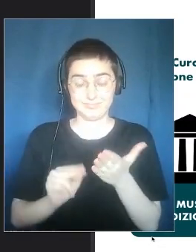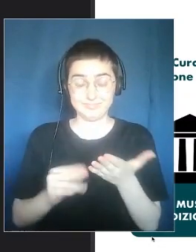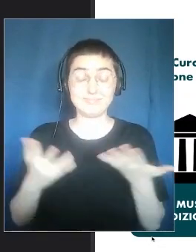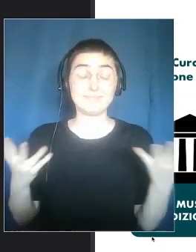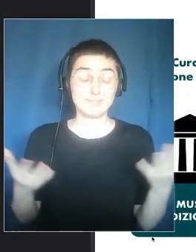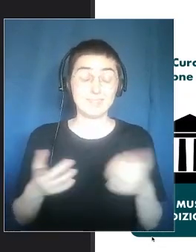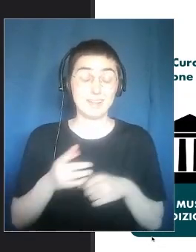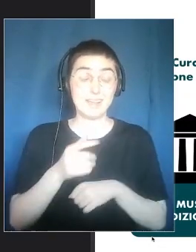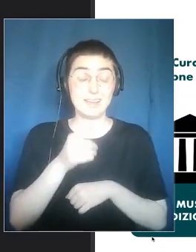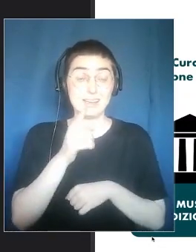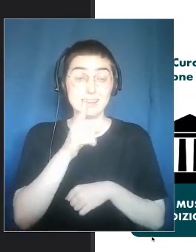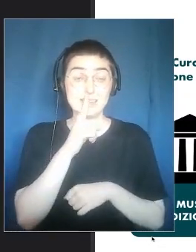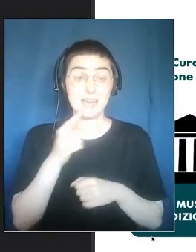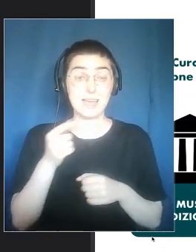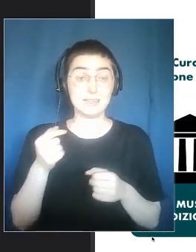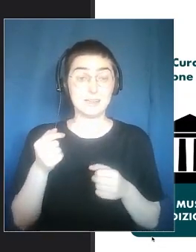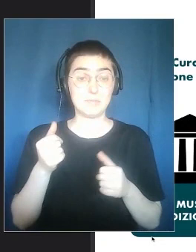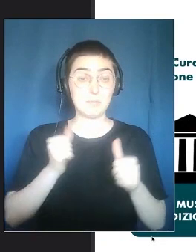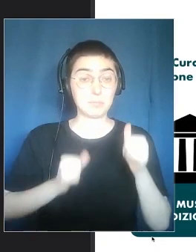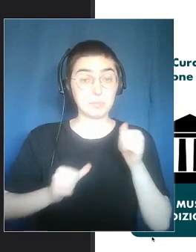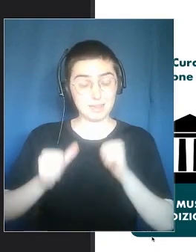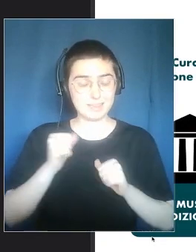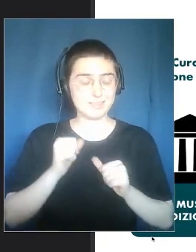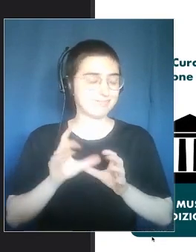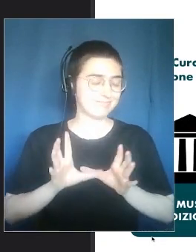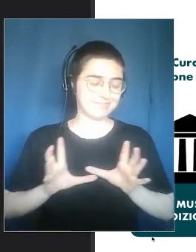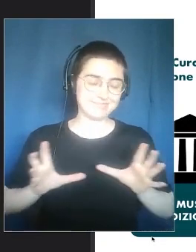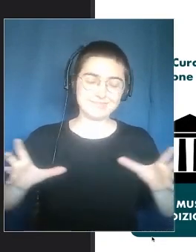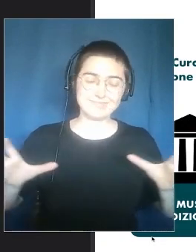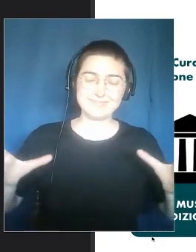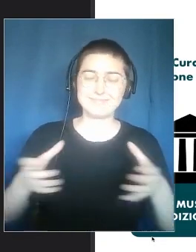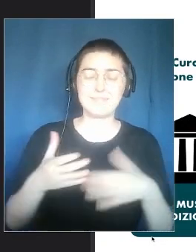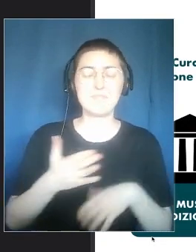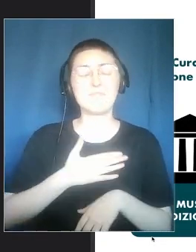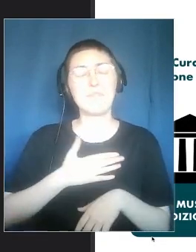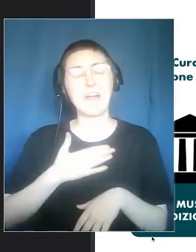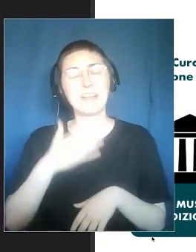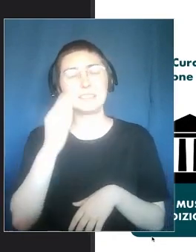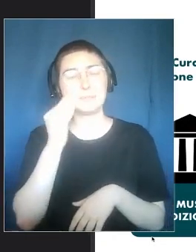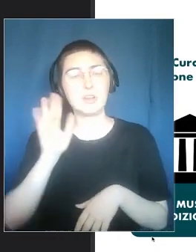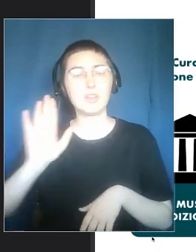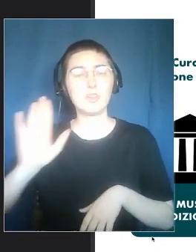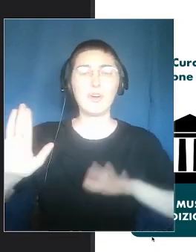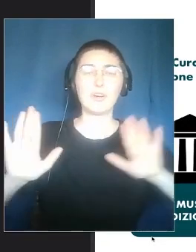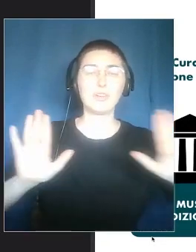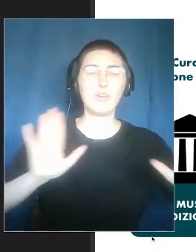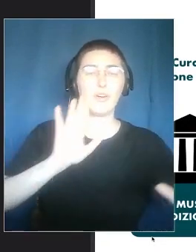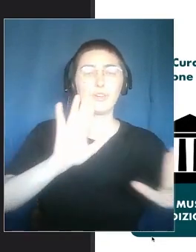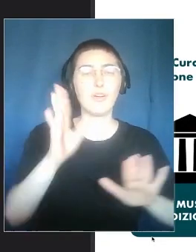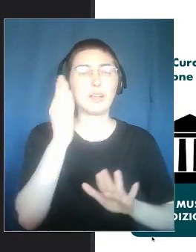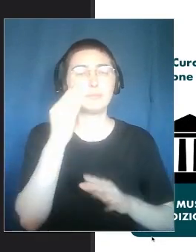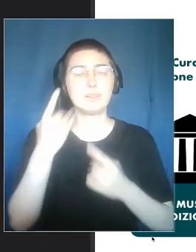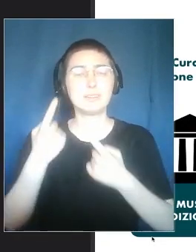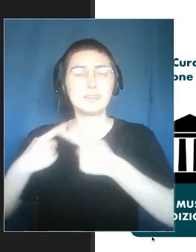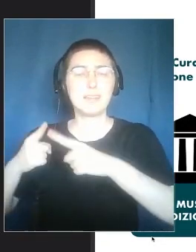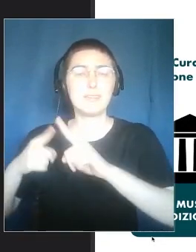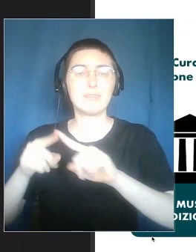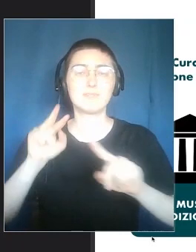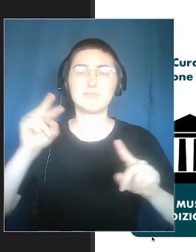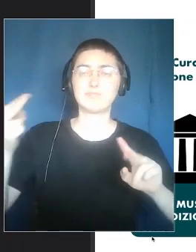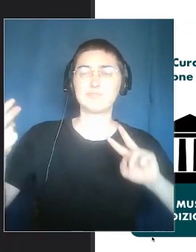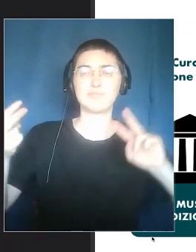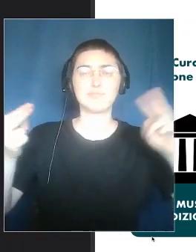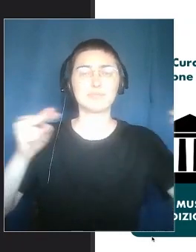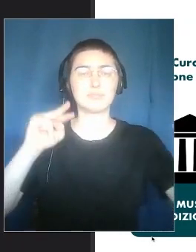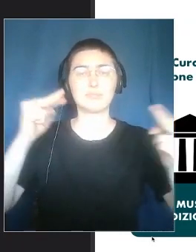And again. Storytelling. Does that too. We have many experiences. Many memories. Stories. And each one. Can add. A different.